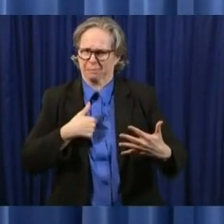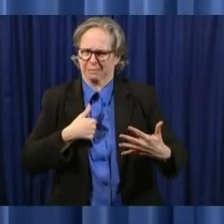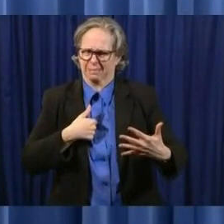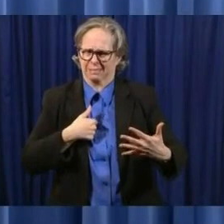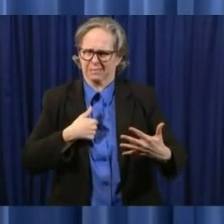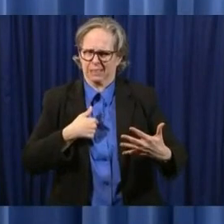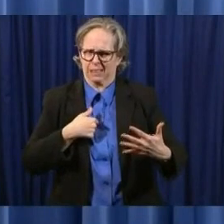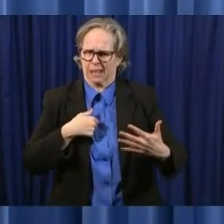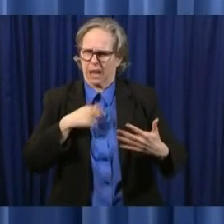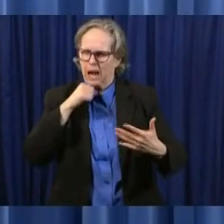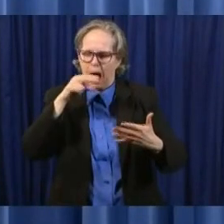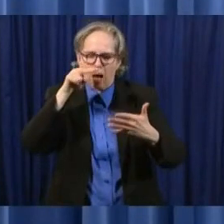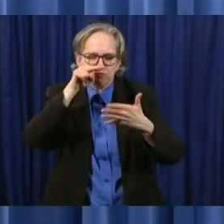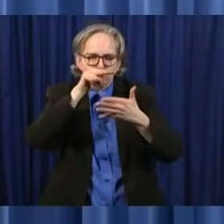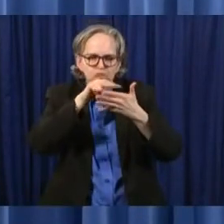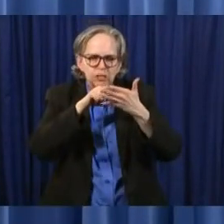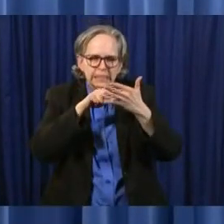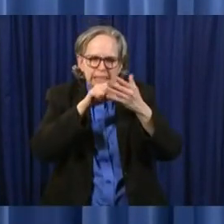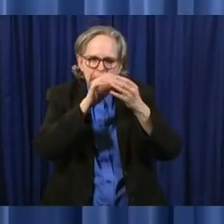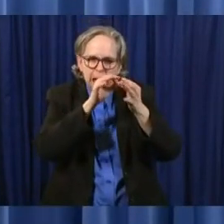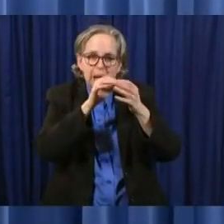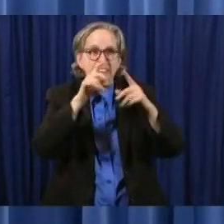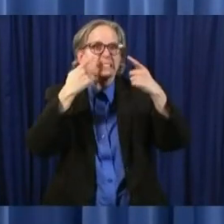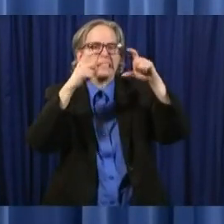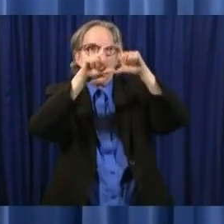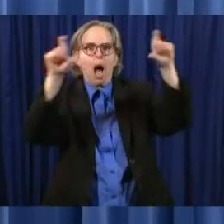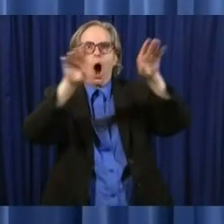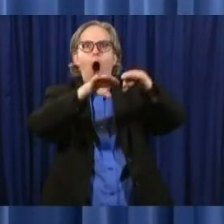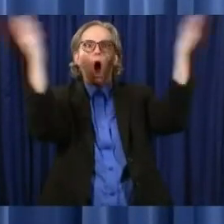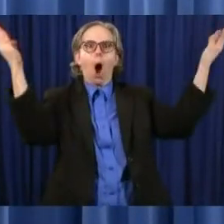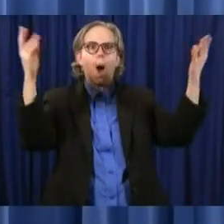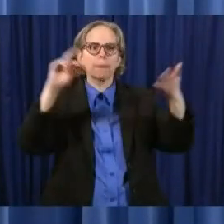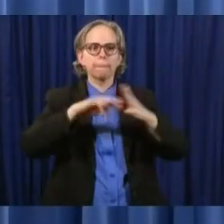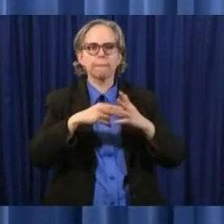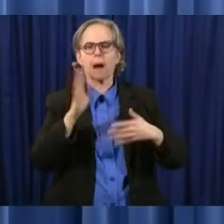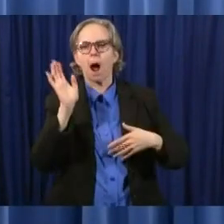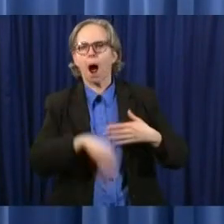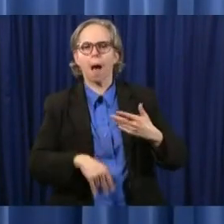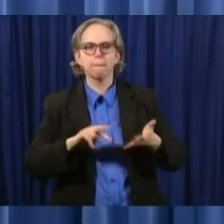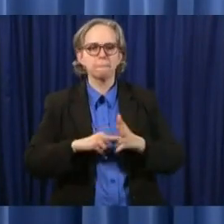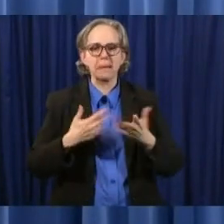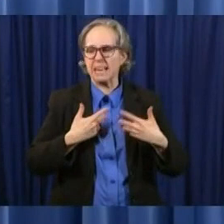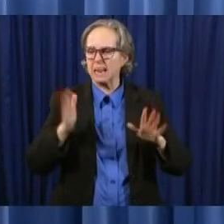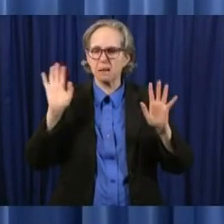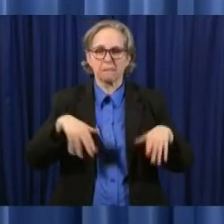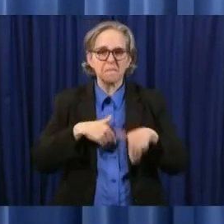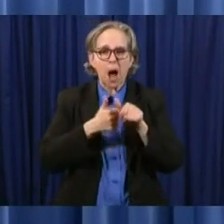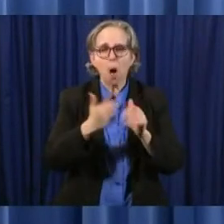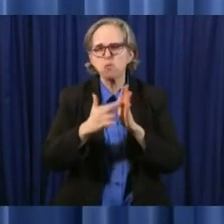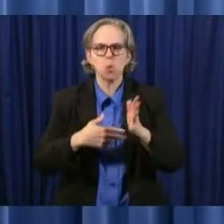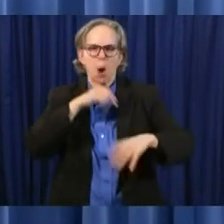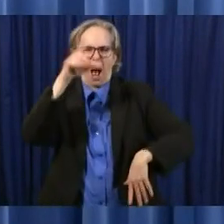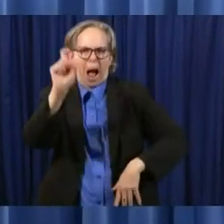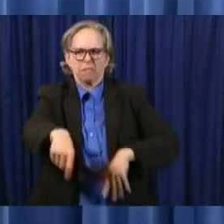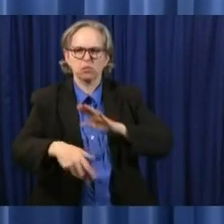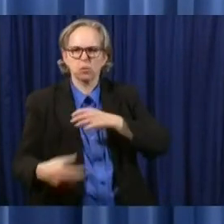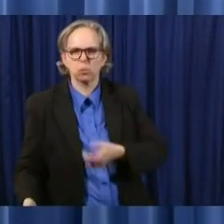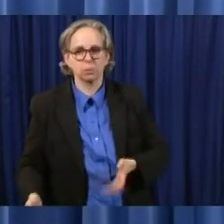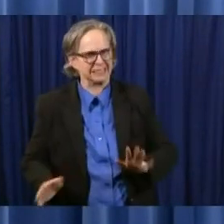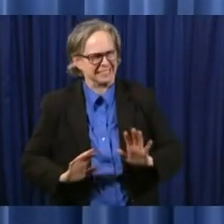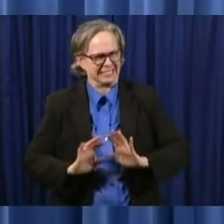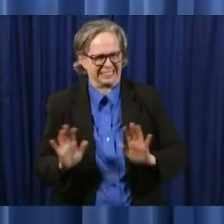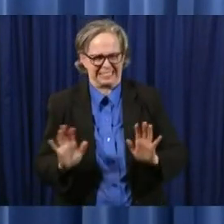the story but would look at the headline and see things are opening up um and they are opening up we're trying to get get this economy moving